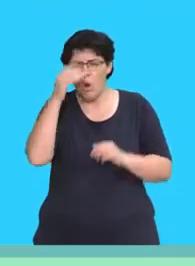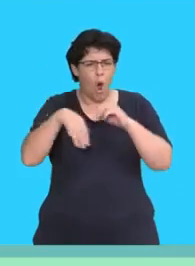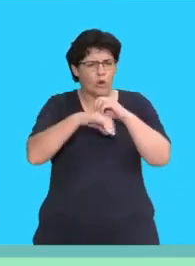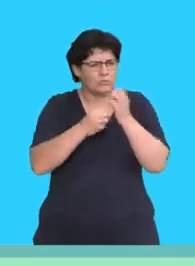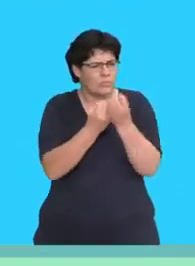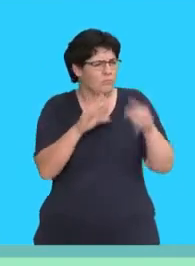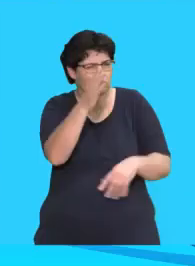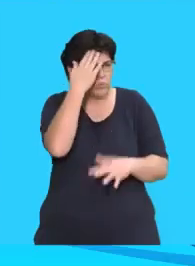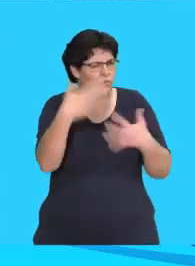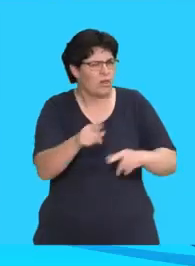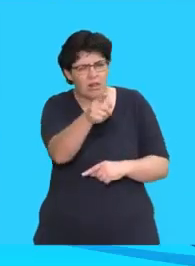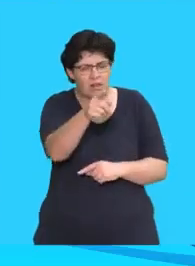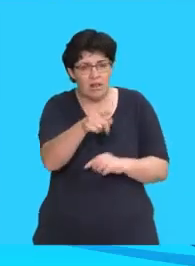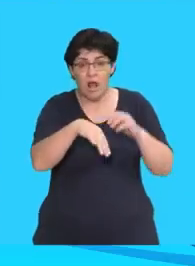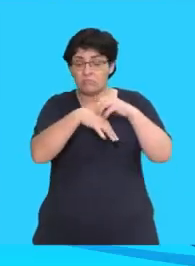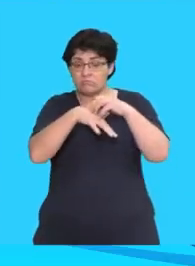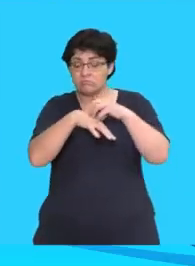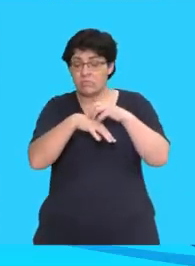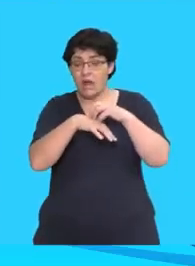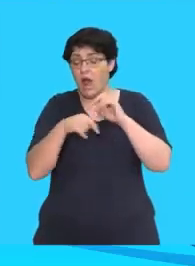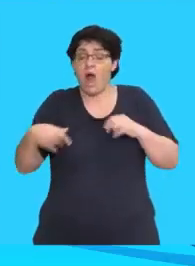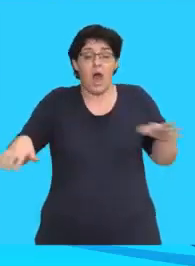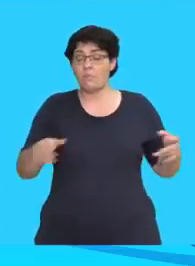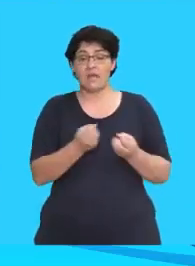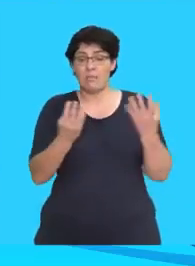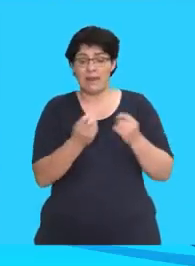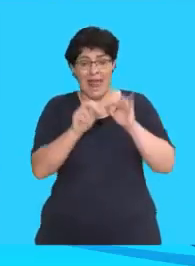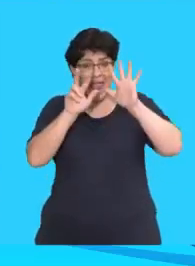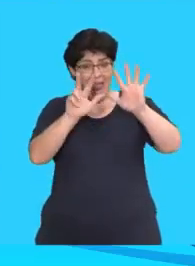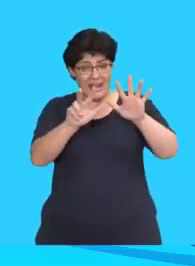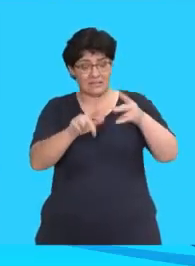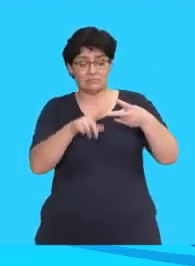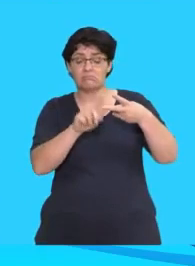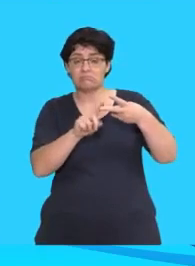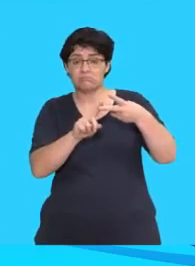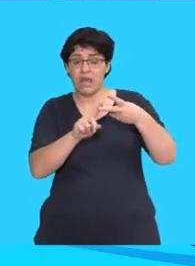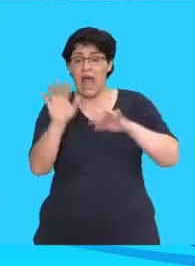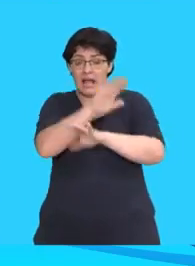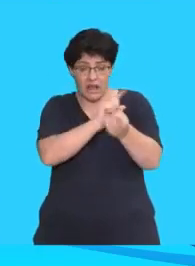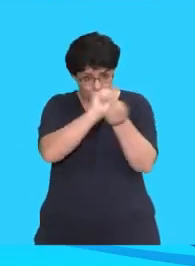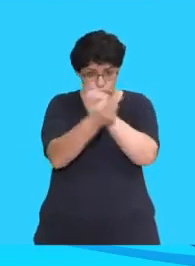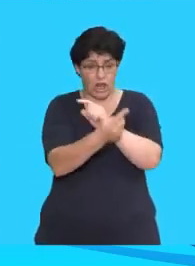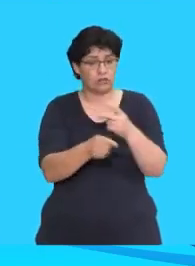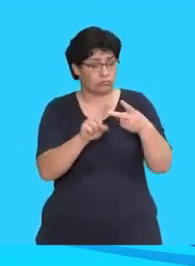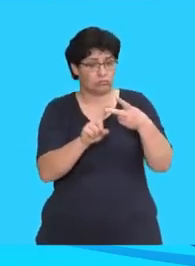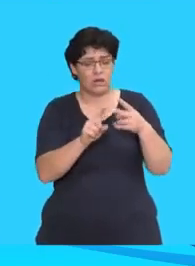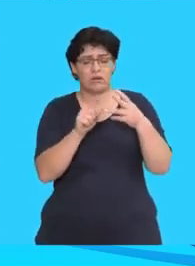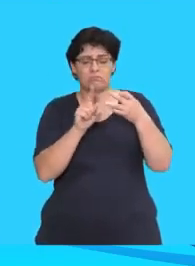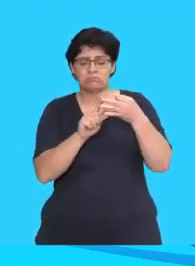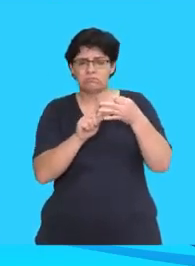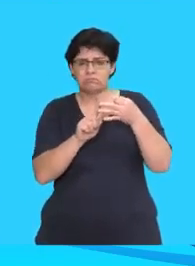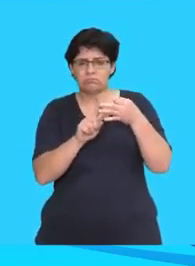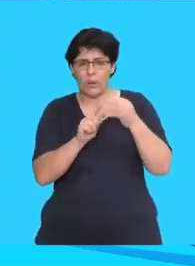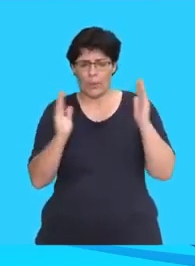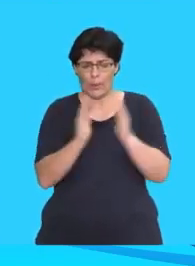an octopus. An octopus has eight arms and can change colour. It can swim very fast and